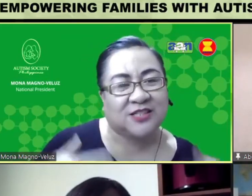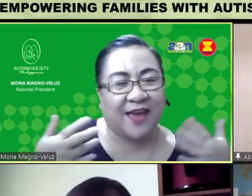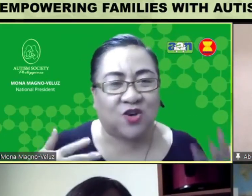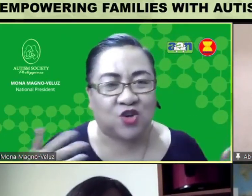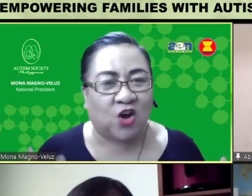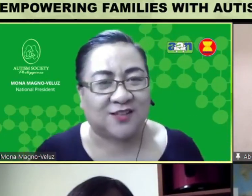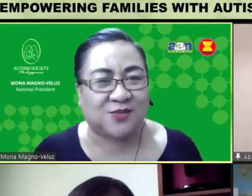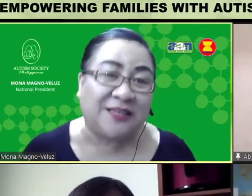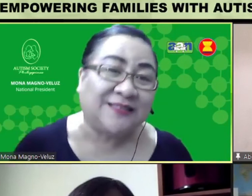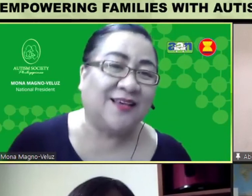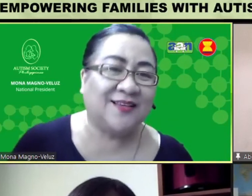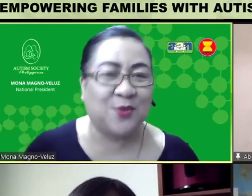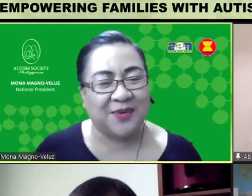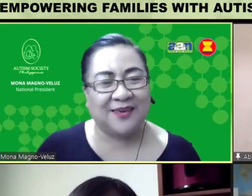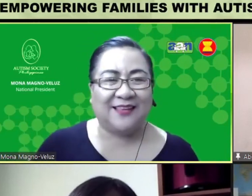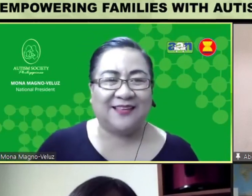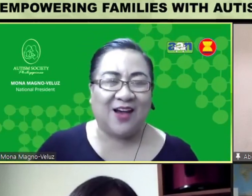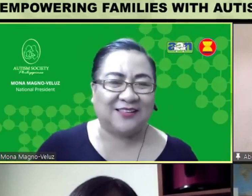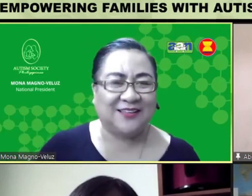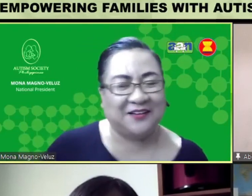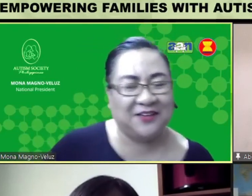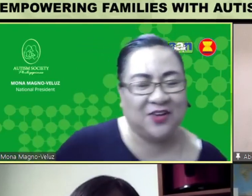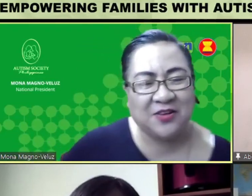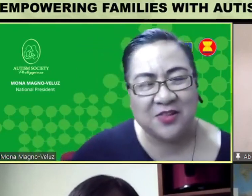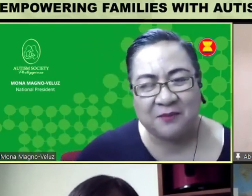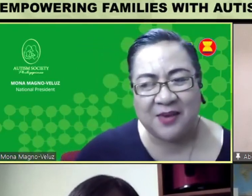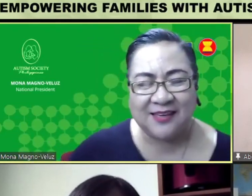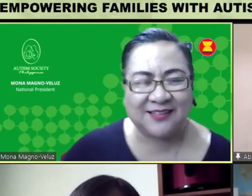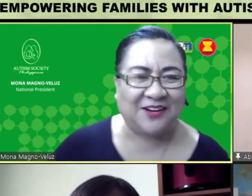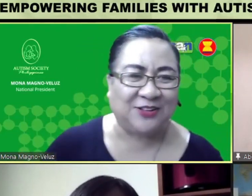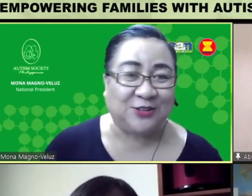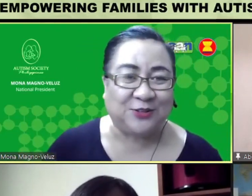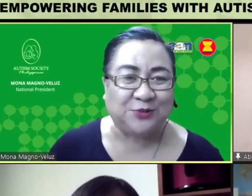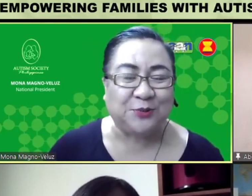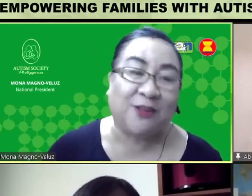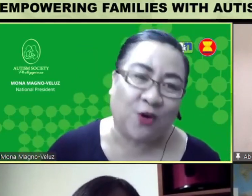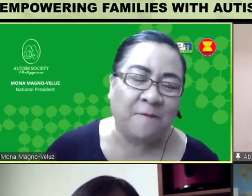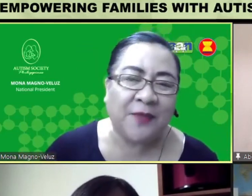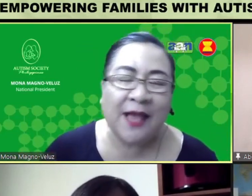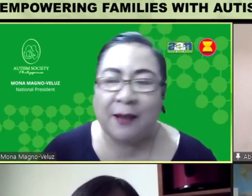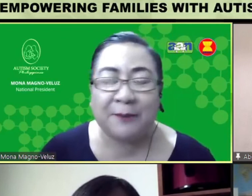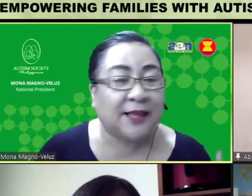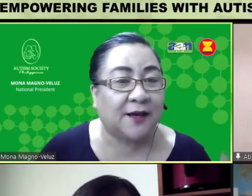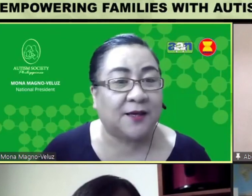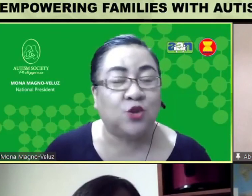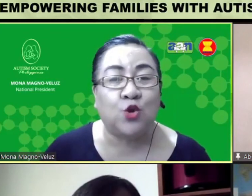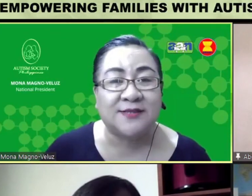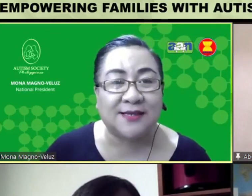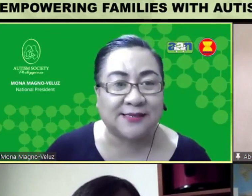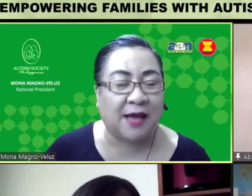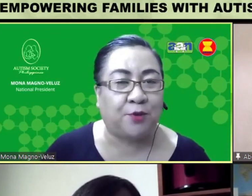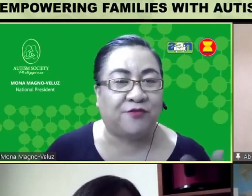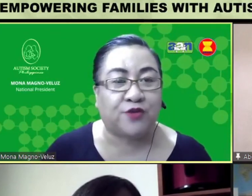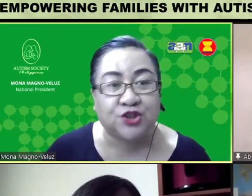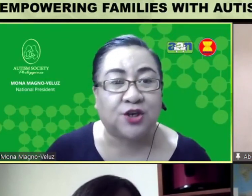Filipinos like their chocolate sweet, so we did not make it too bitter. But NONU is